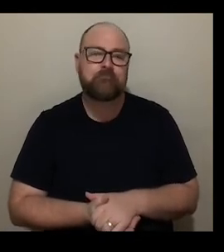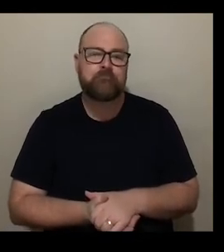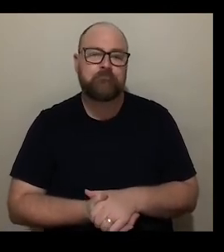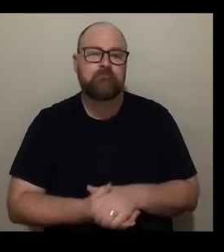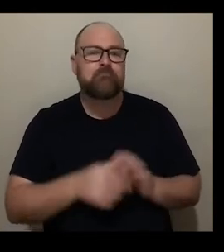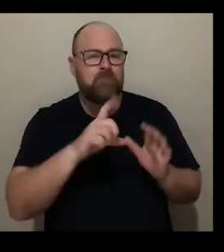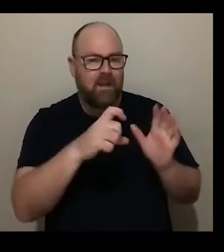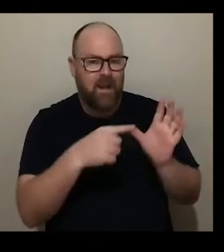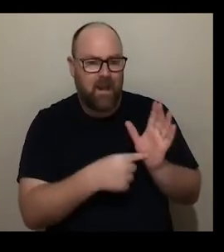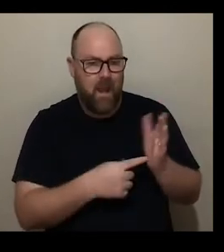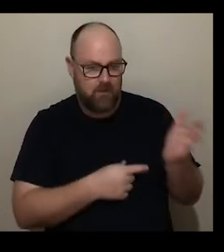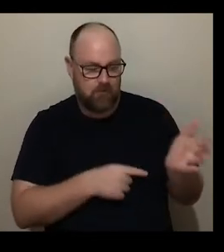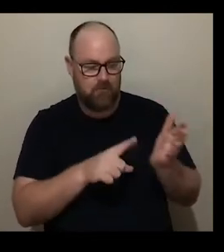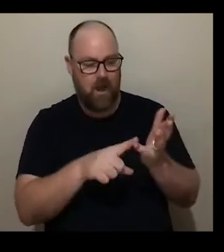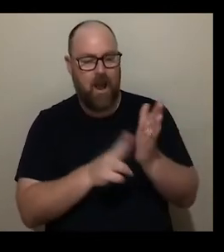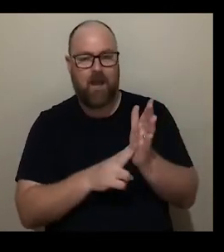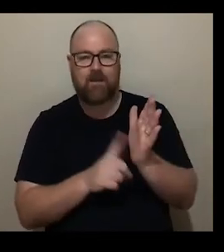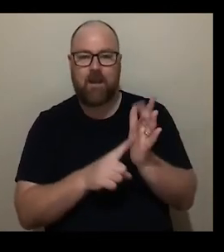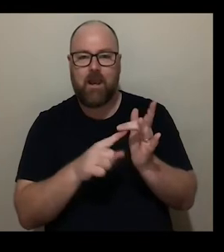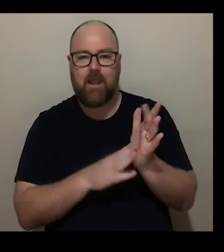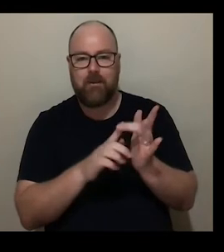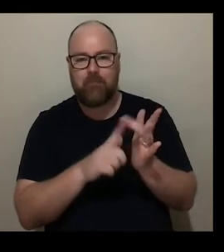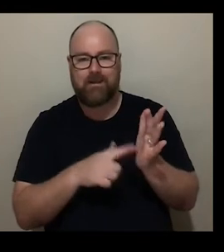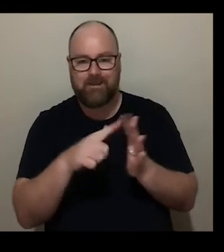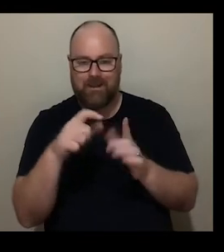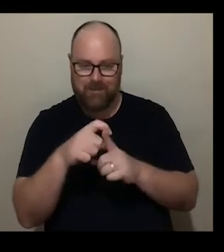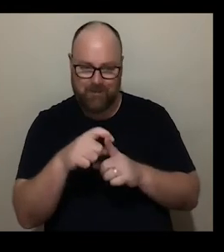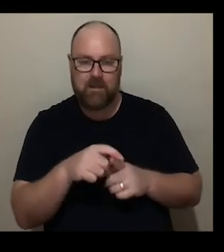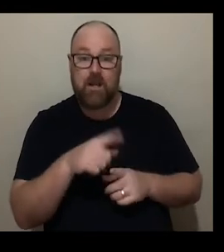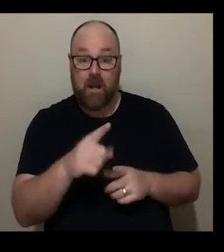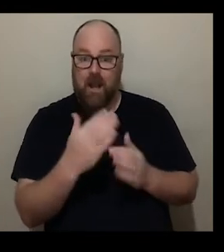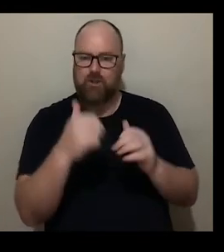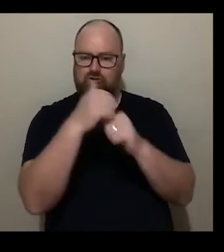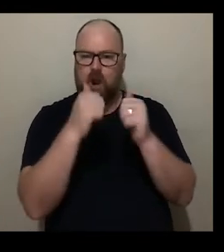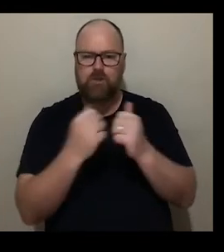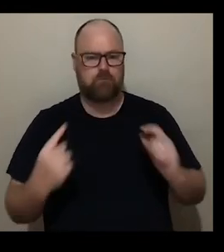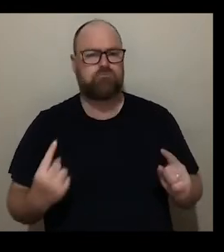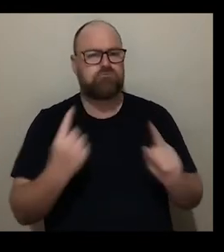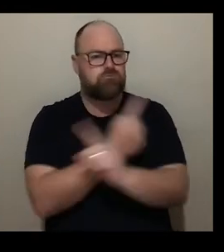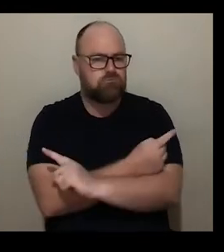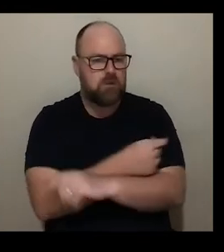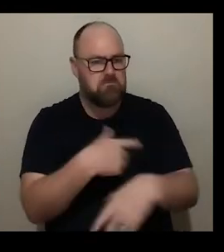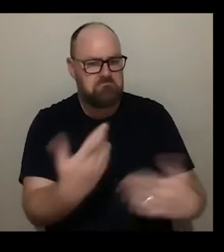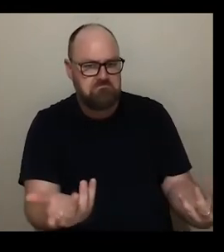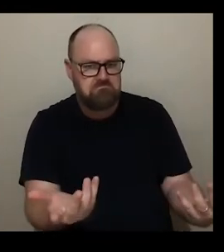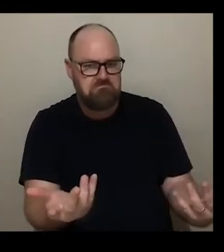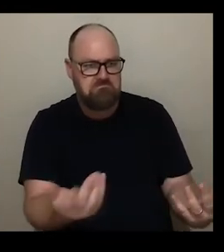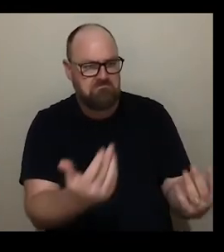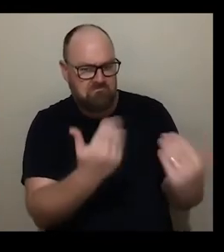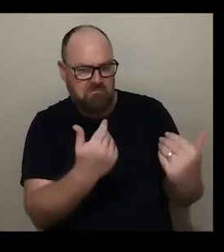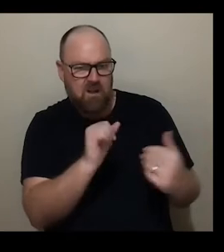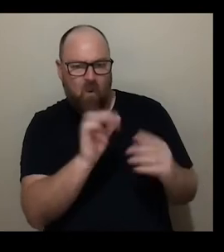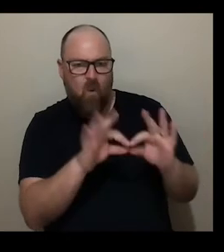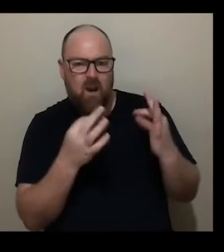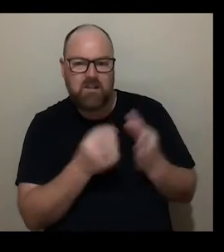Unlimited recently underwent a significant structural transition can you talk to our audience about Unlimited how